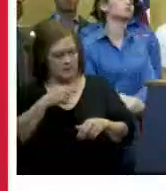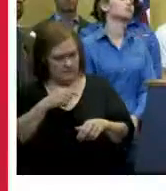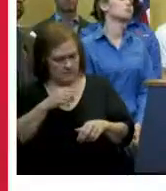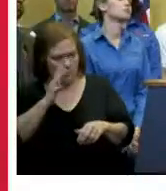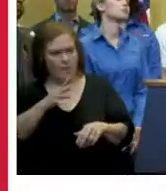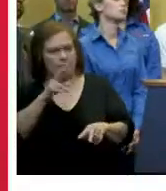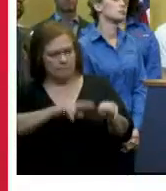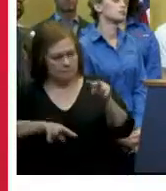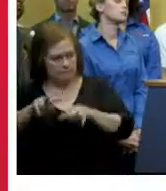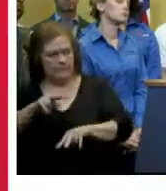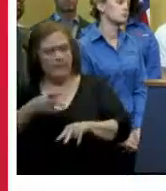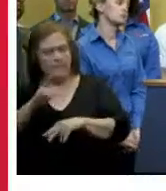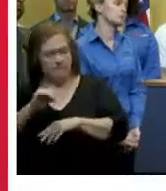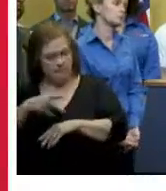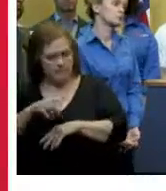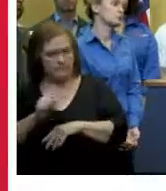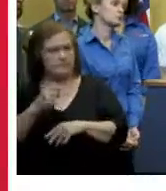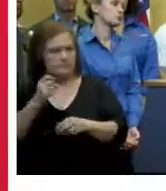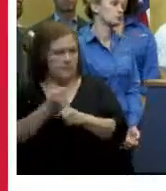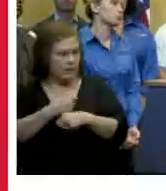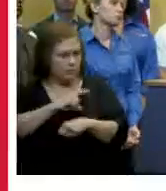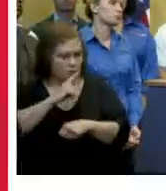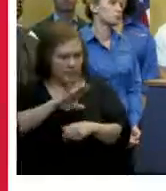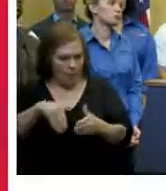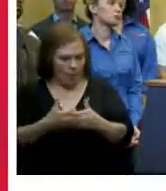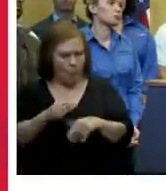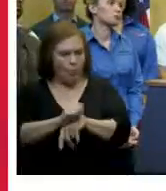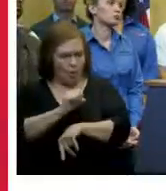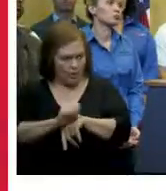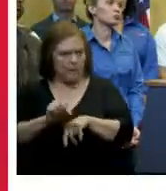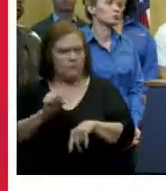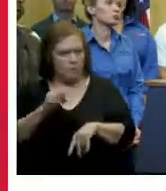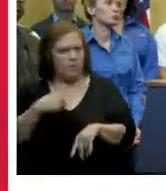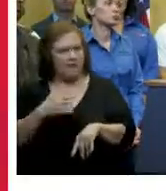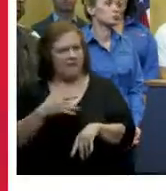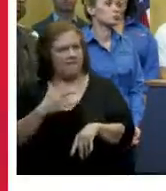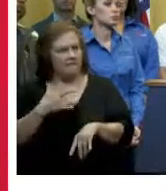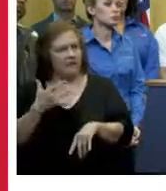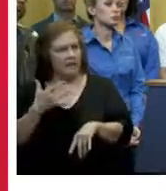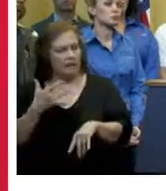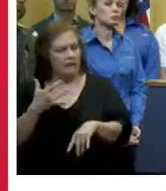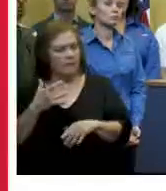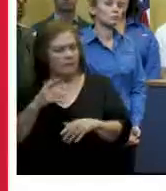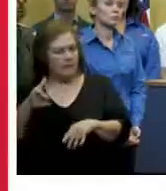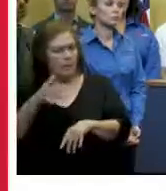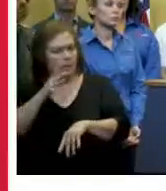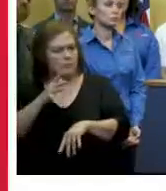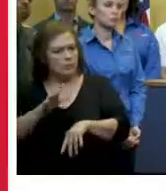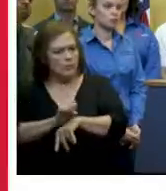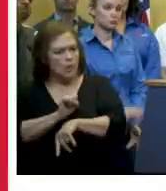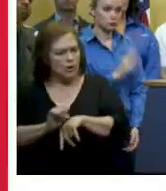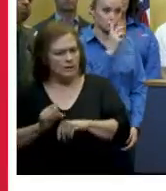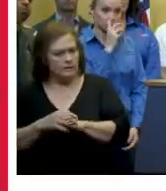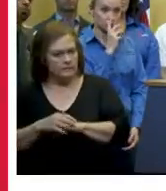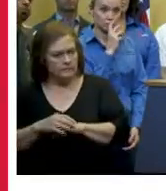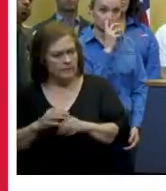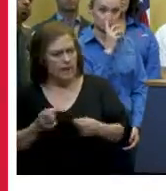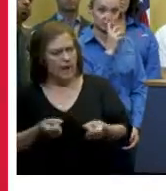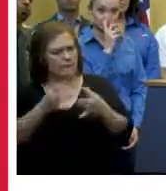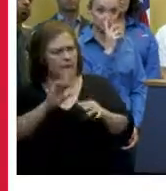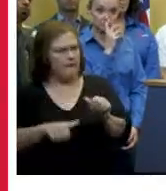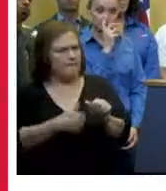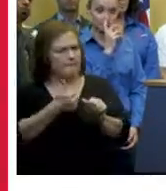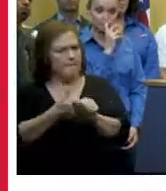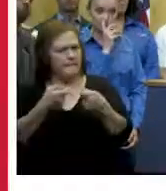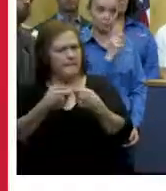fuel is is available and and we are confident that those 10 would operate like they did on my on wednesday and how many backup generators